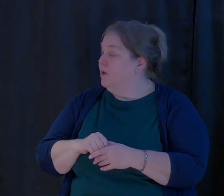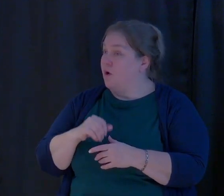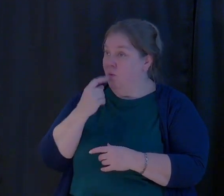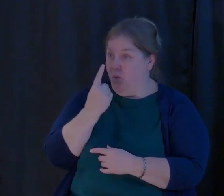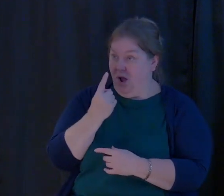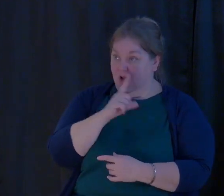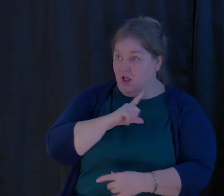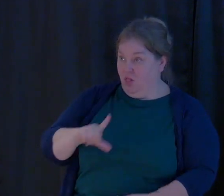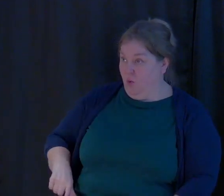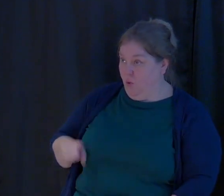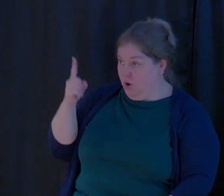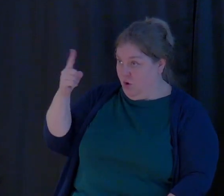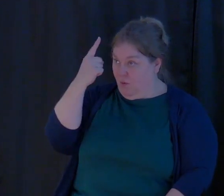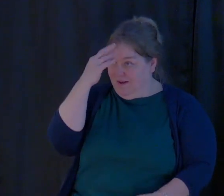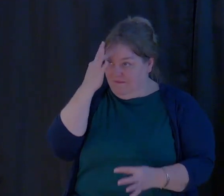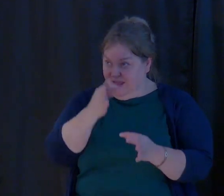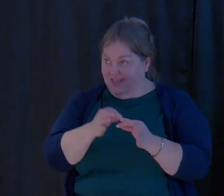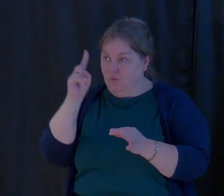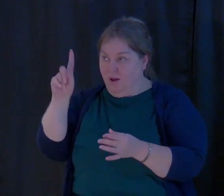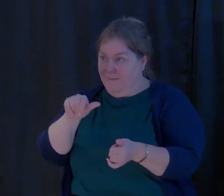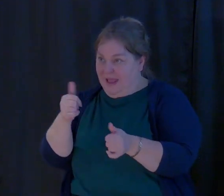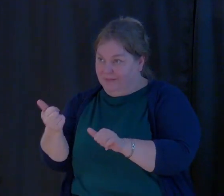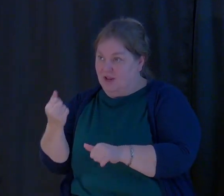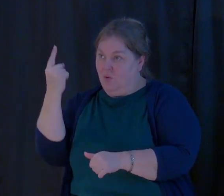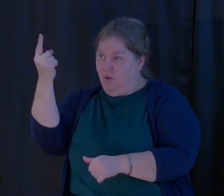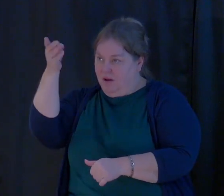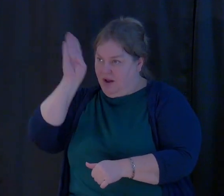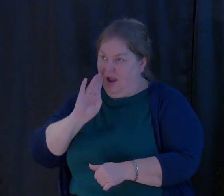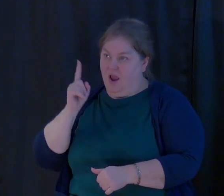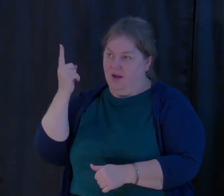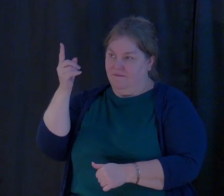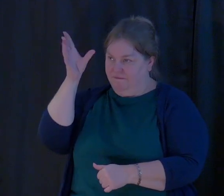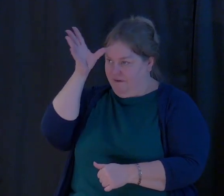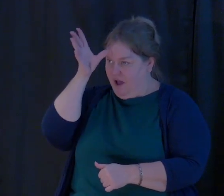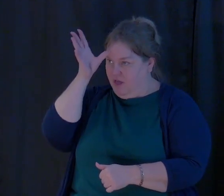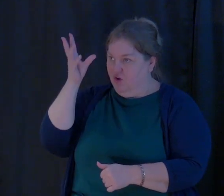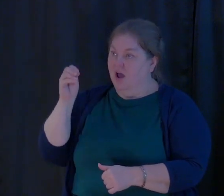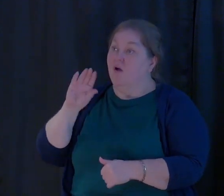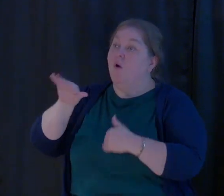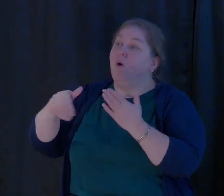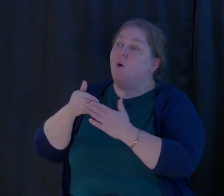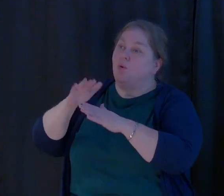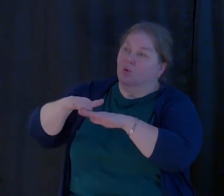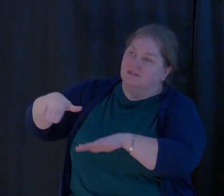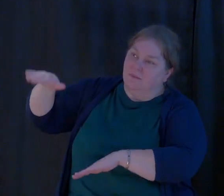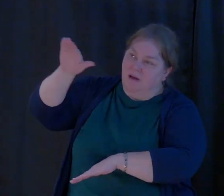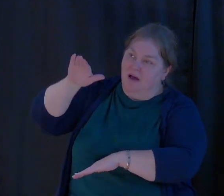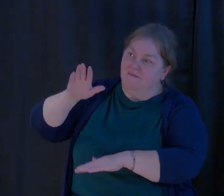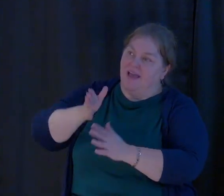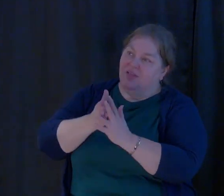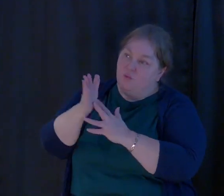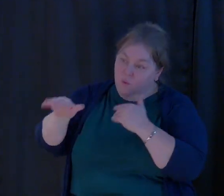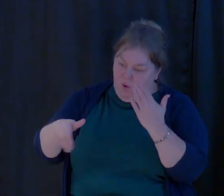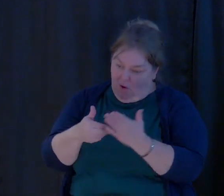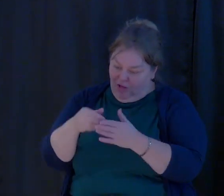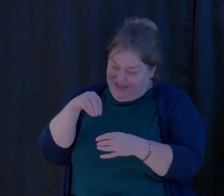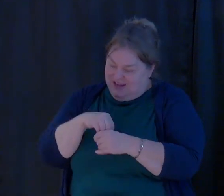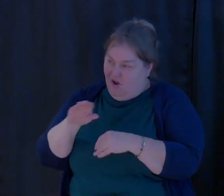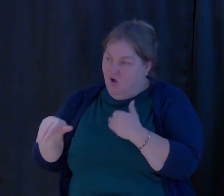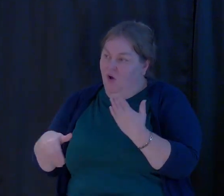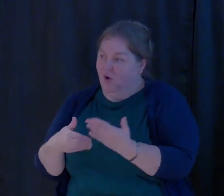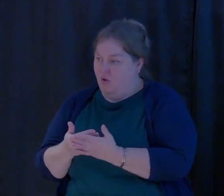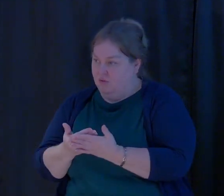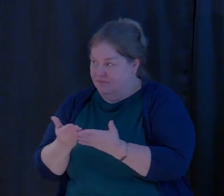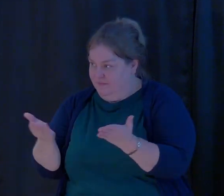One Lord, one faith, one baptism, one God and Father of all who is above and through all and in all. But we all